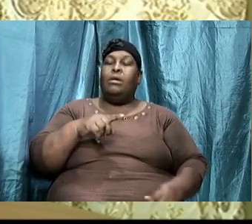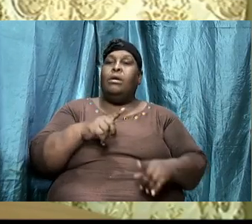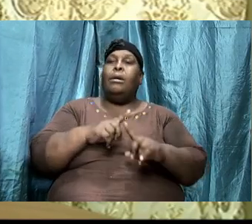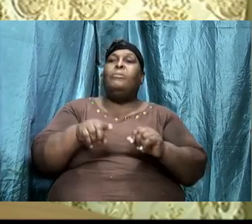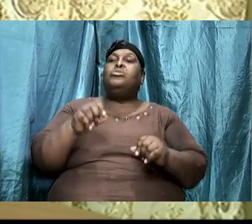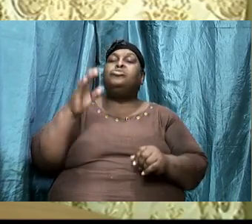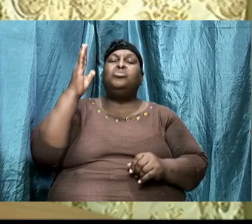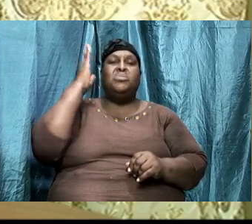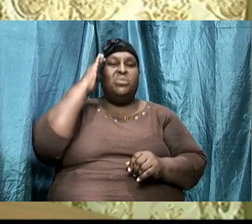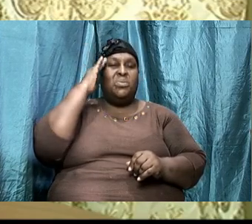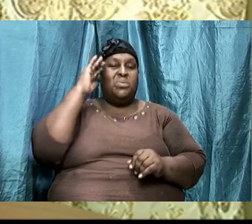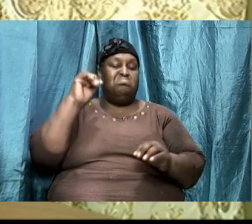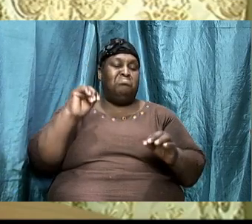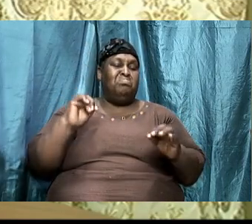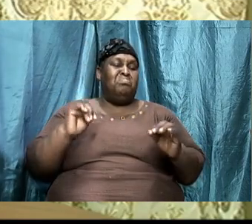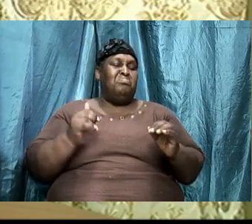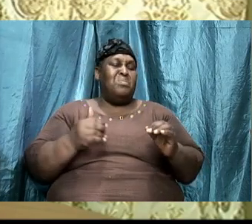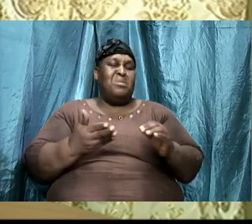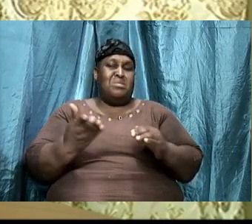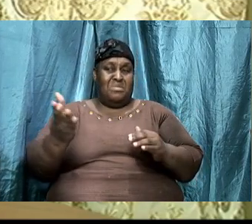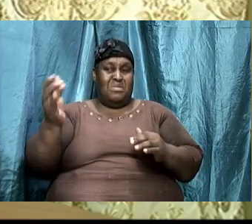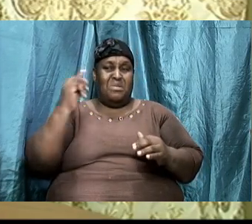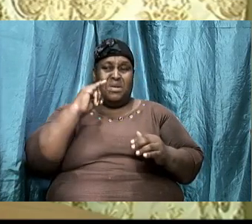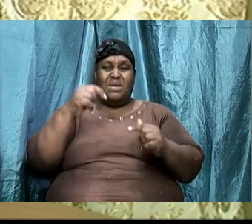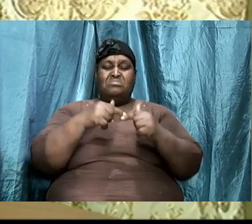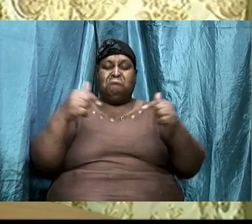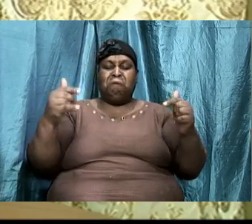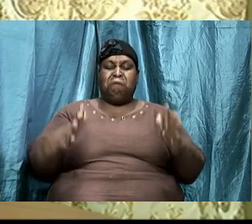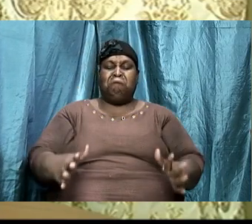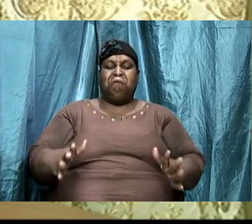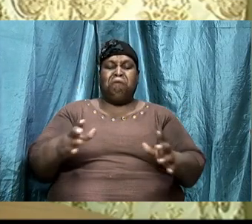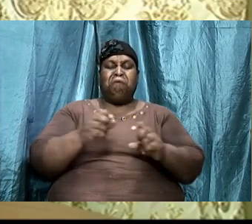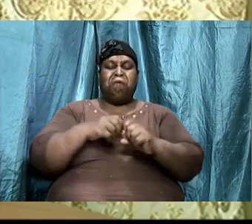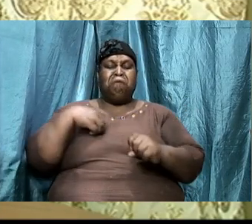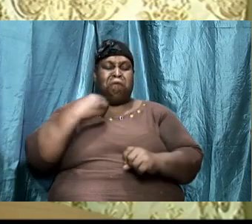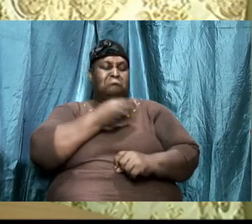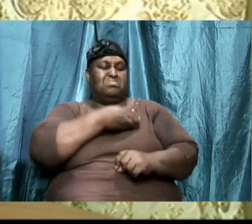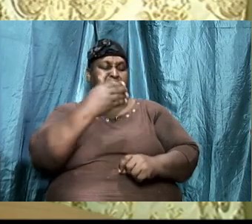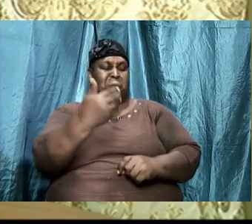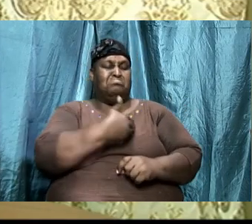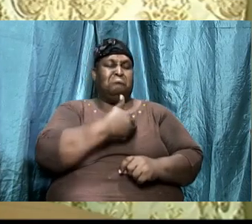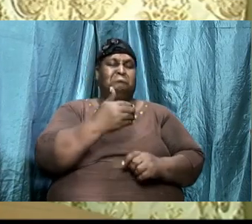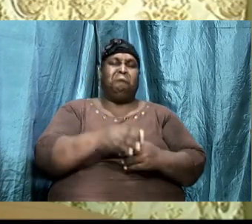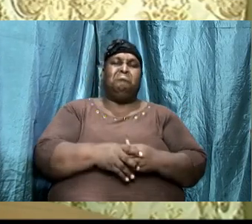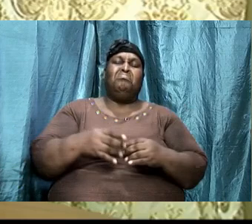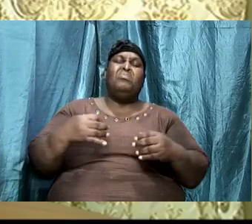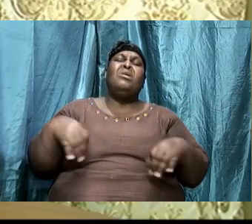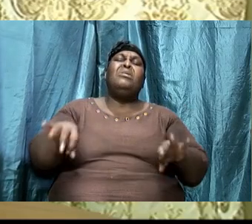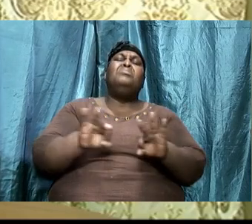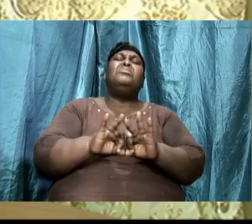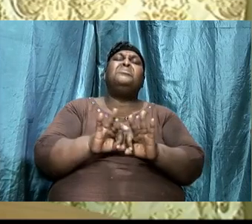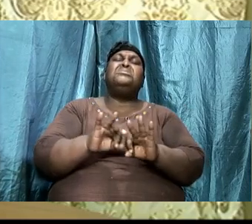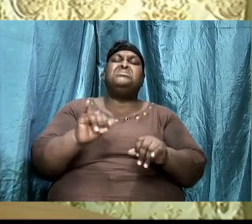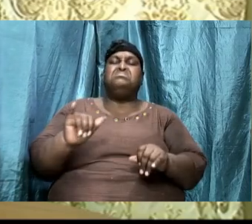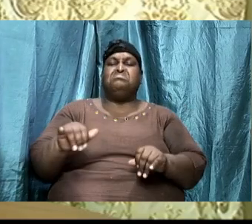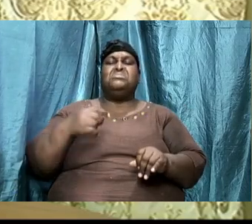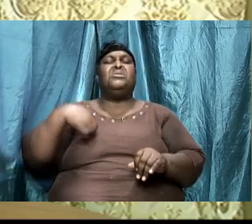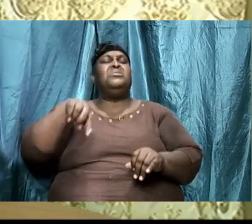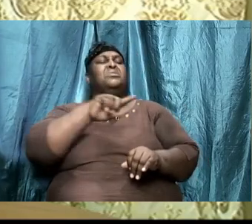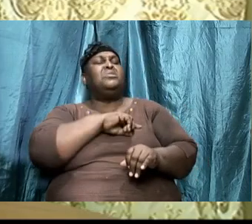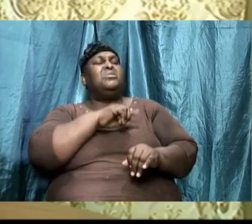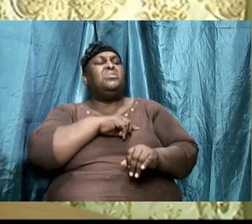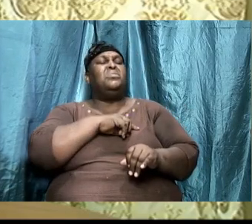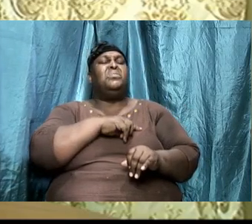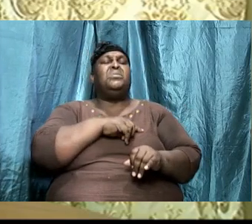scripture that there is an enemy of our souls. So, it's important then that we get